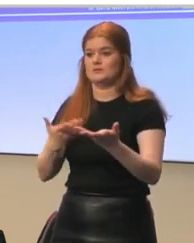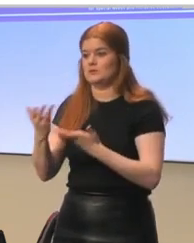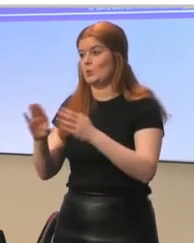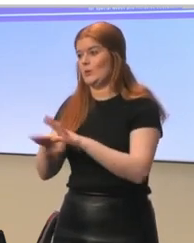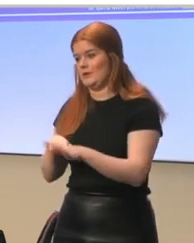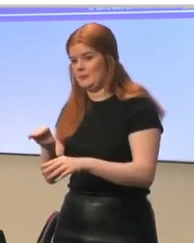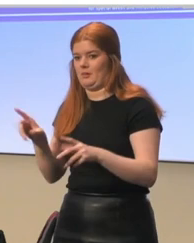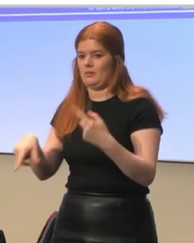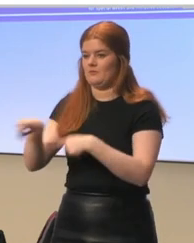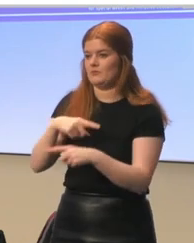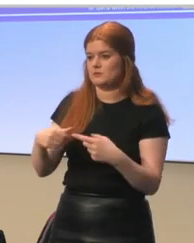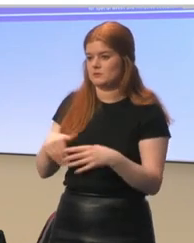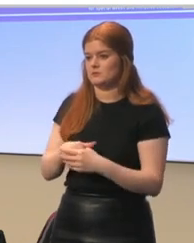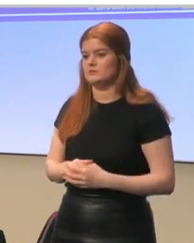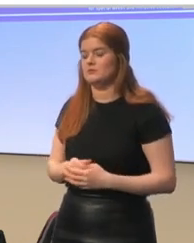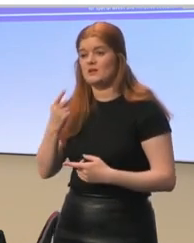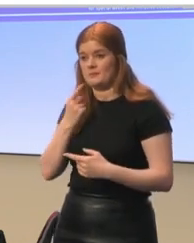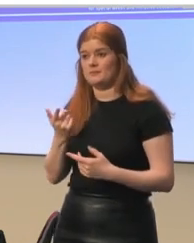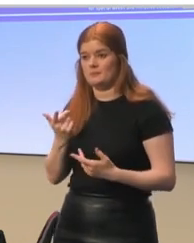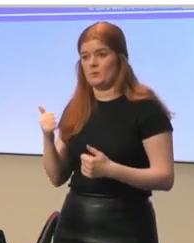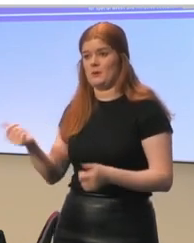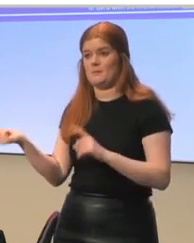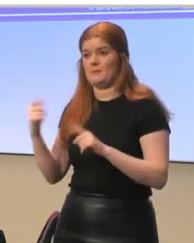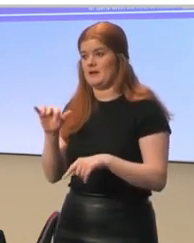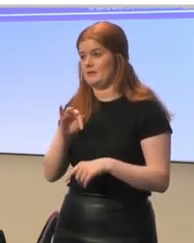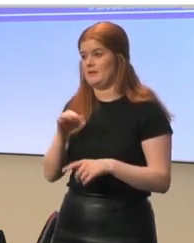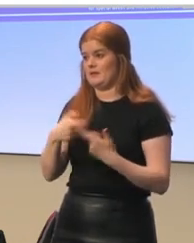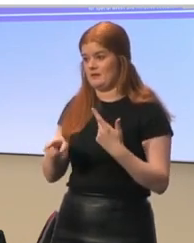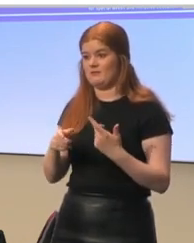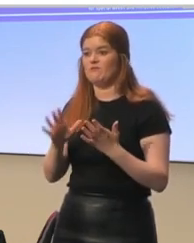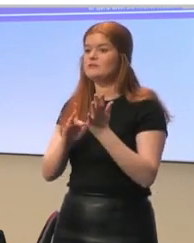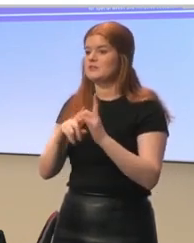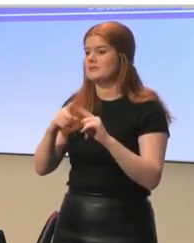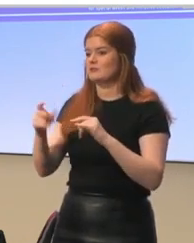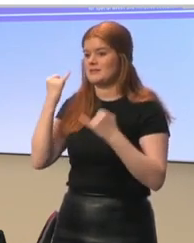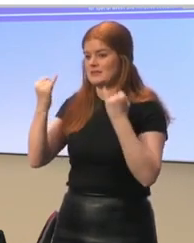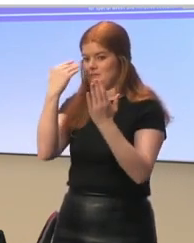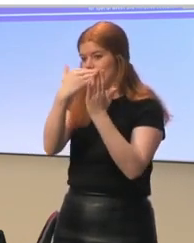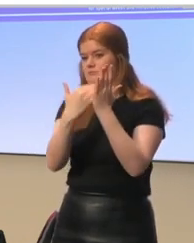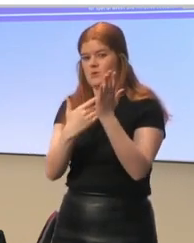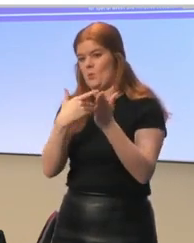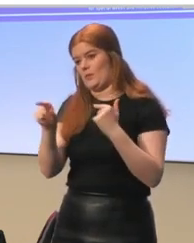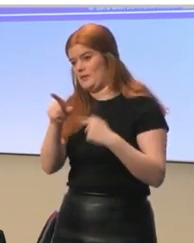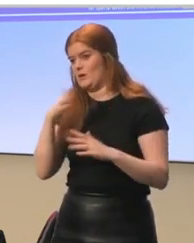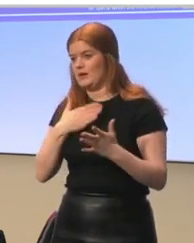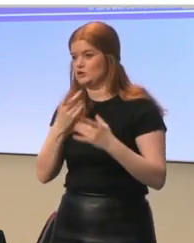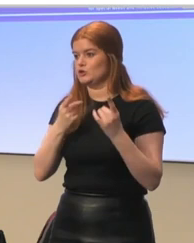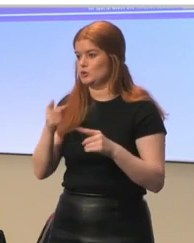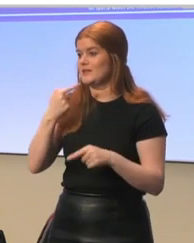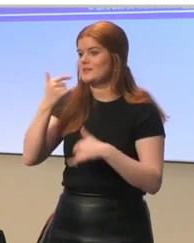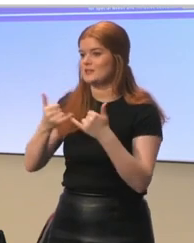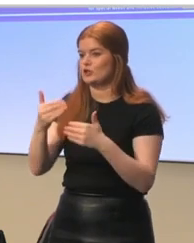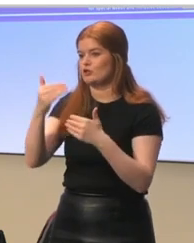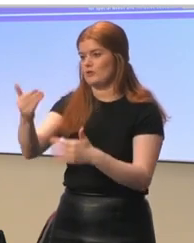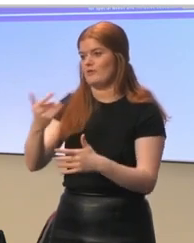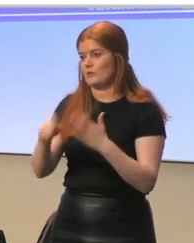stakeholders. But we got back from them 15 different suggestions on what they would like us to do in the second year